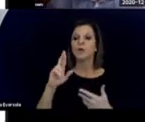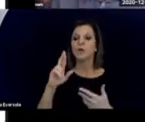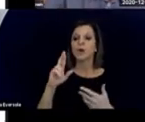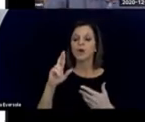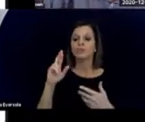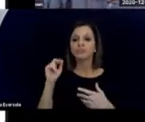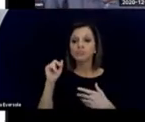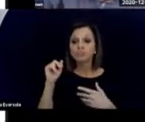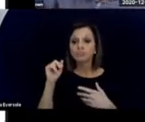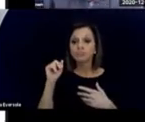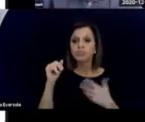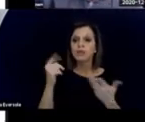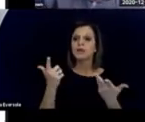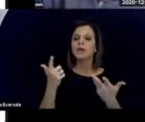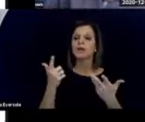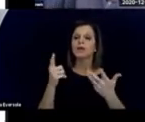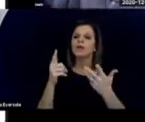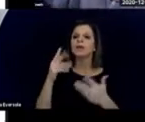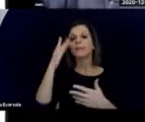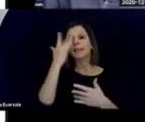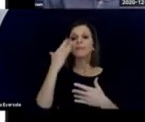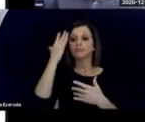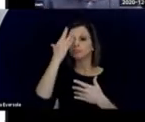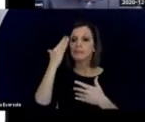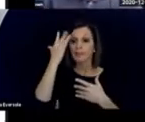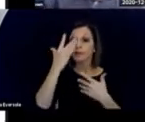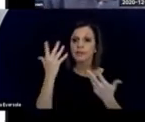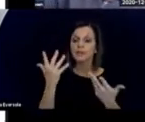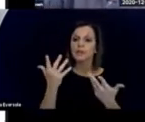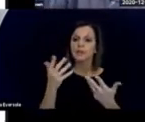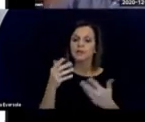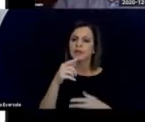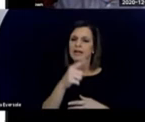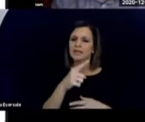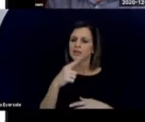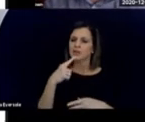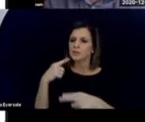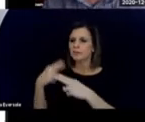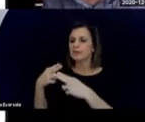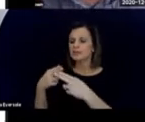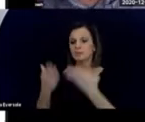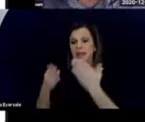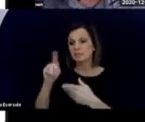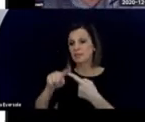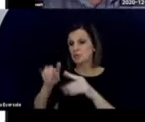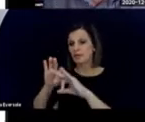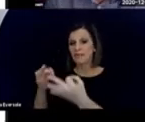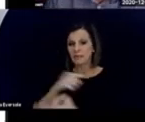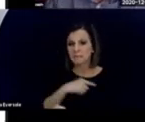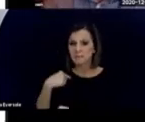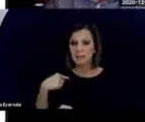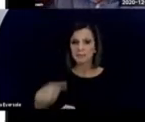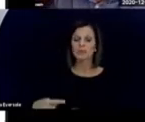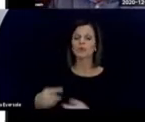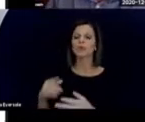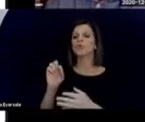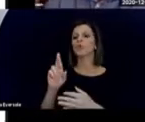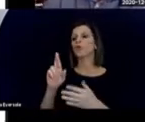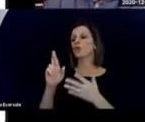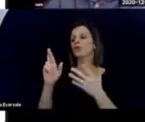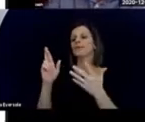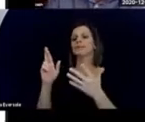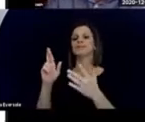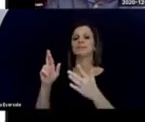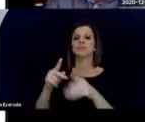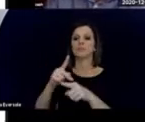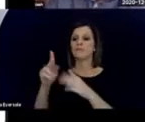lips or she's blowing raspberries rhythmically. And you say to someone who could be a family member